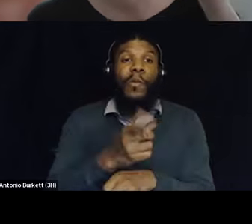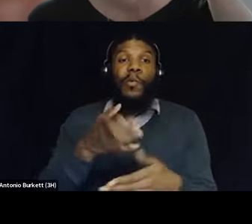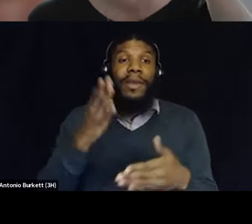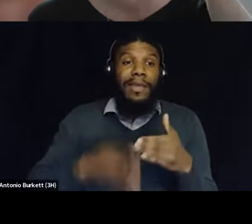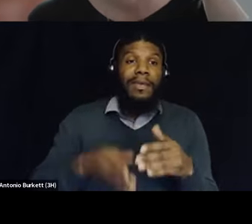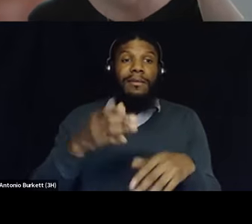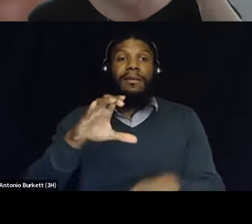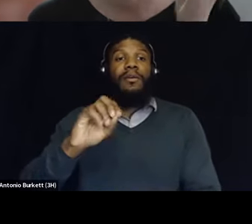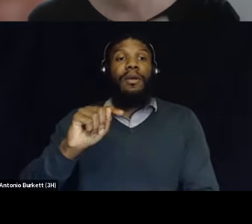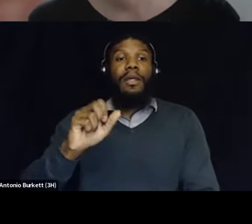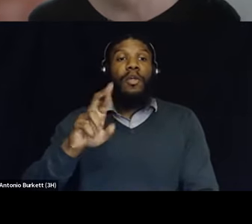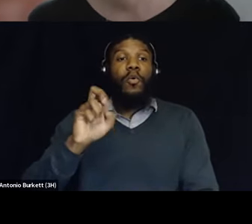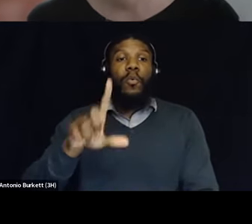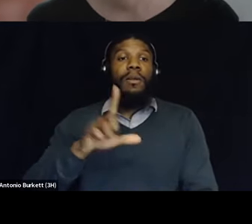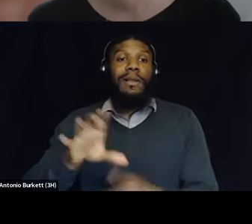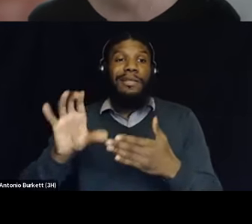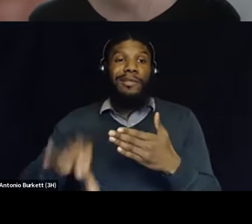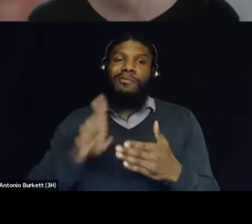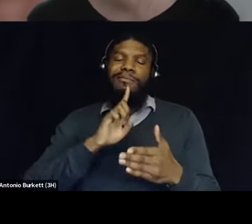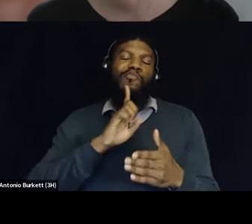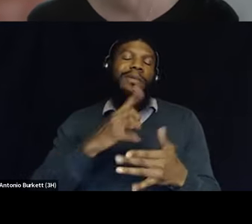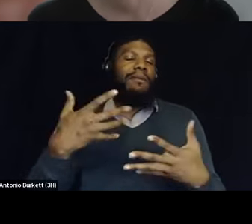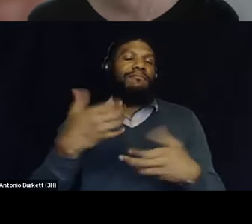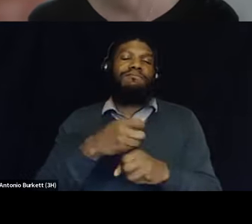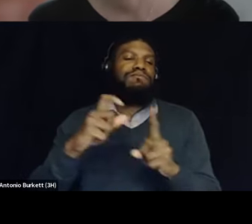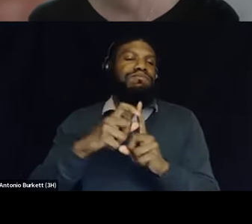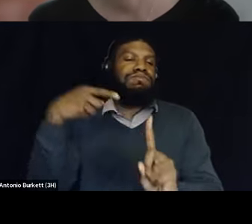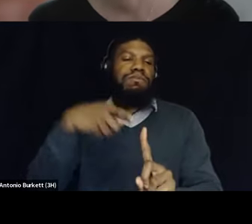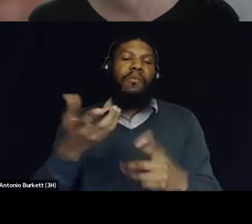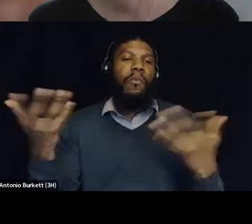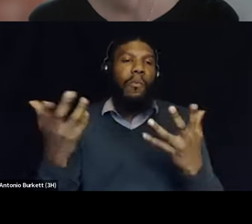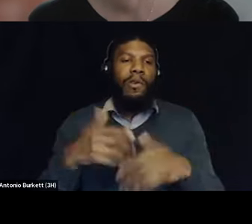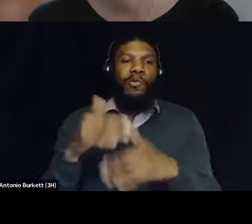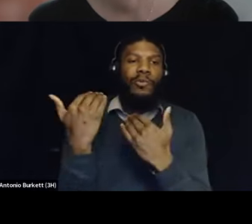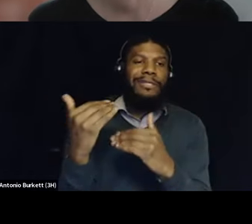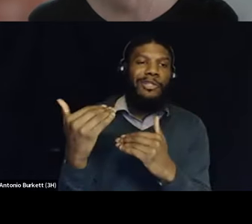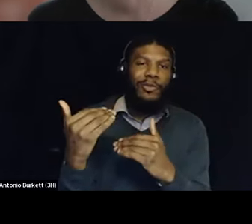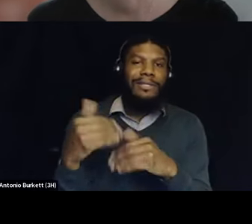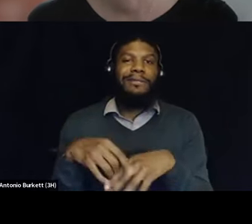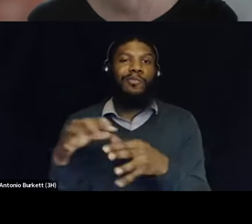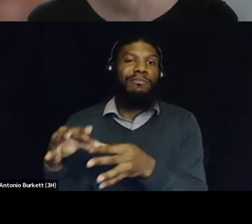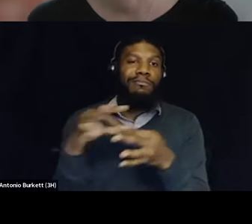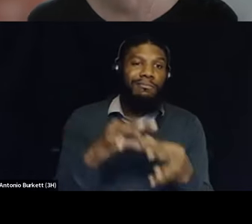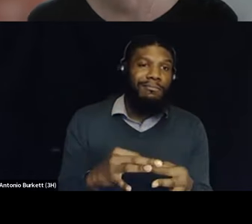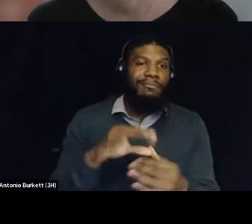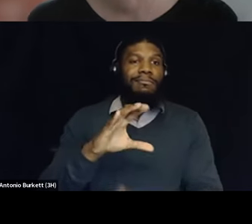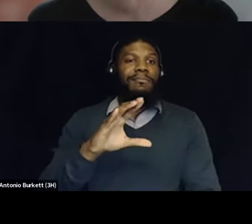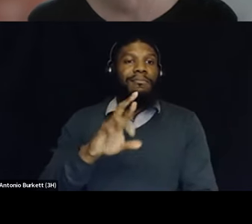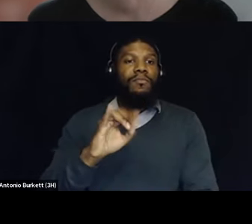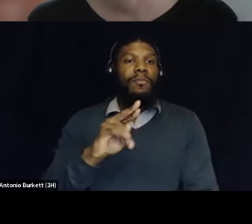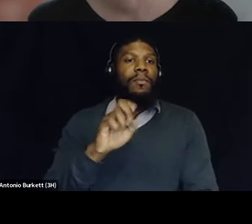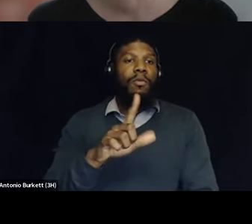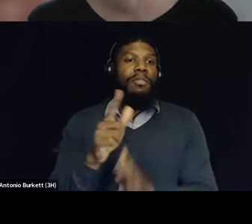is an all-encompassing um term about restrictions tied to criminal legal system